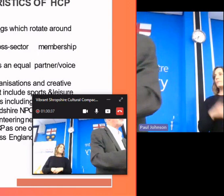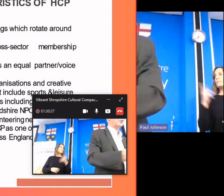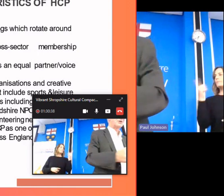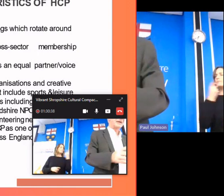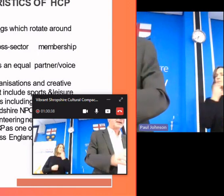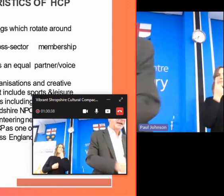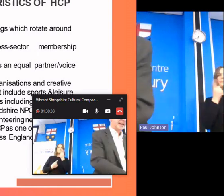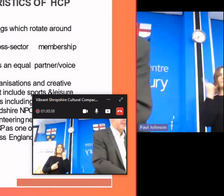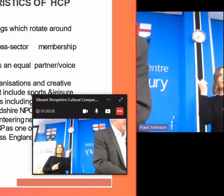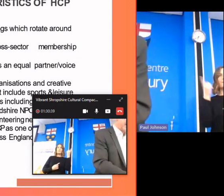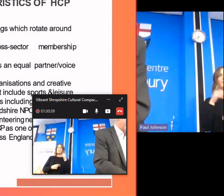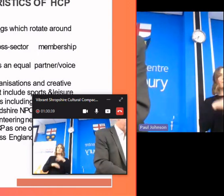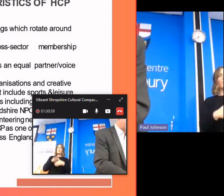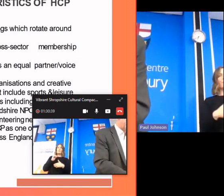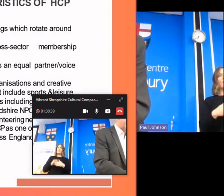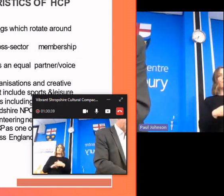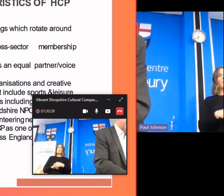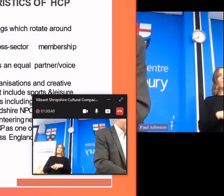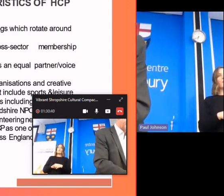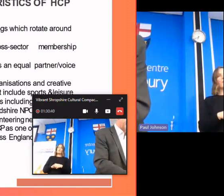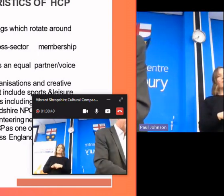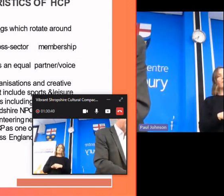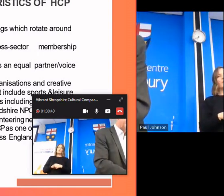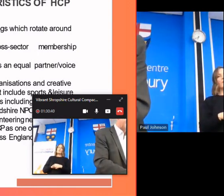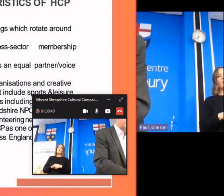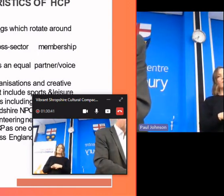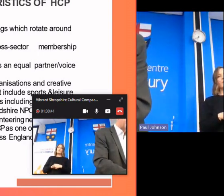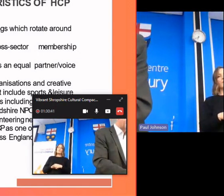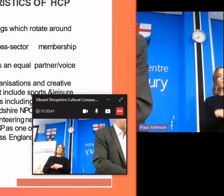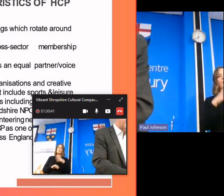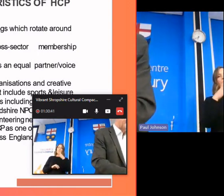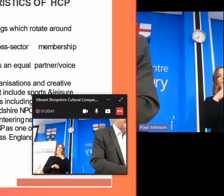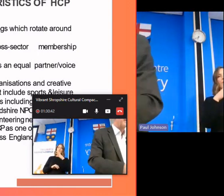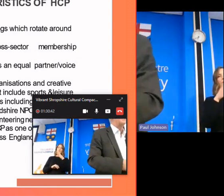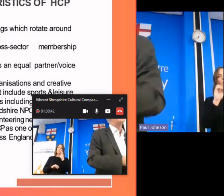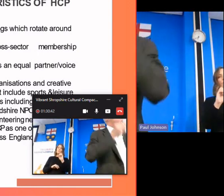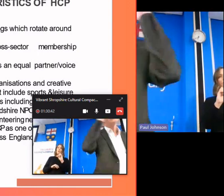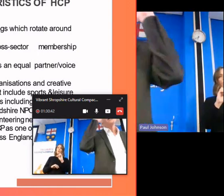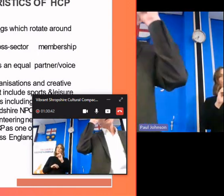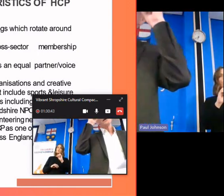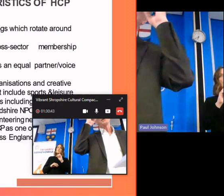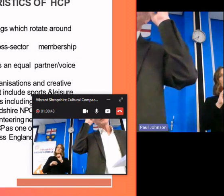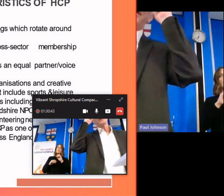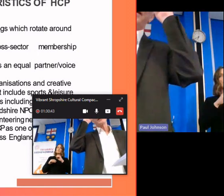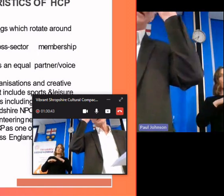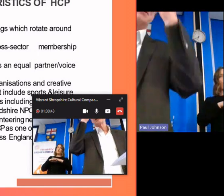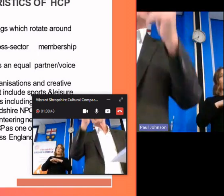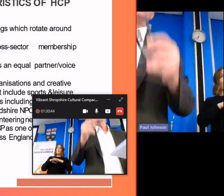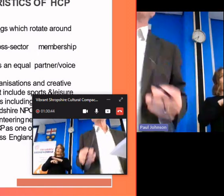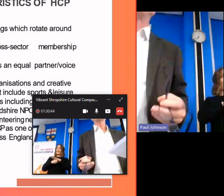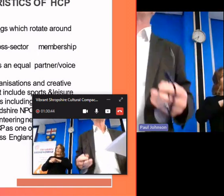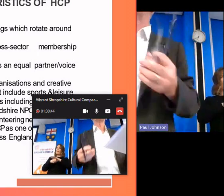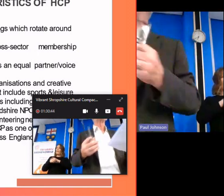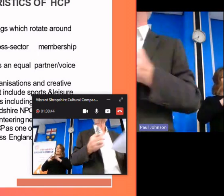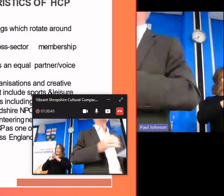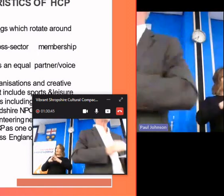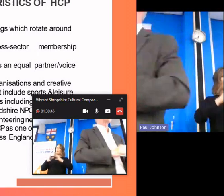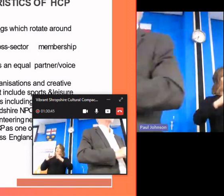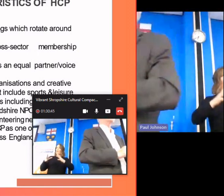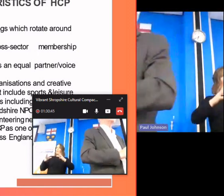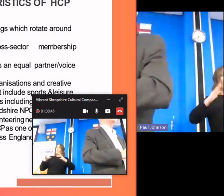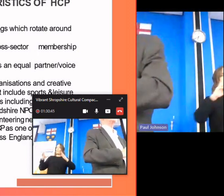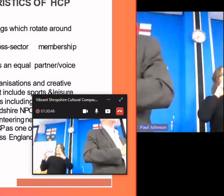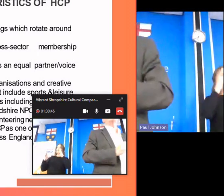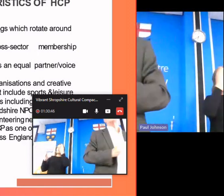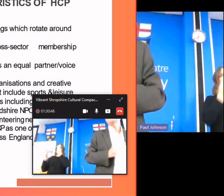about the 40 um uh 40 uh compacts in the area that's growing i see the arts council of